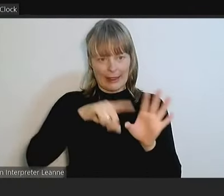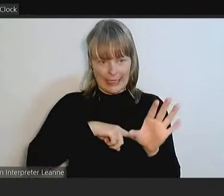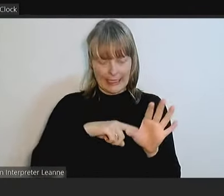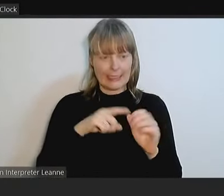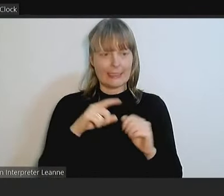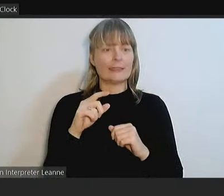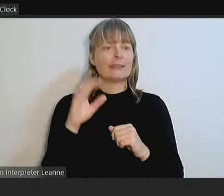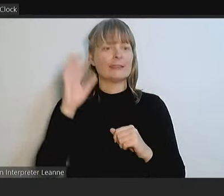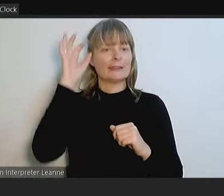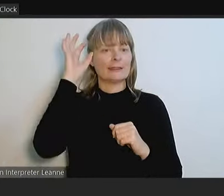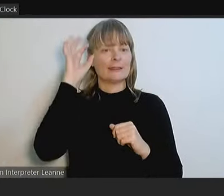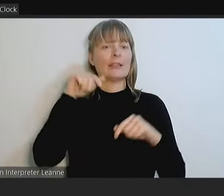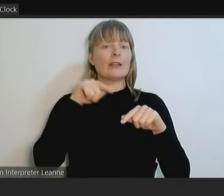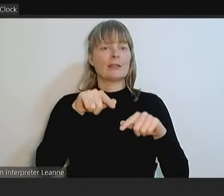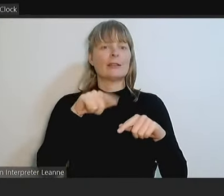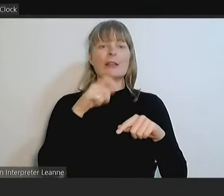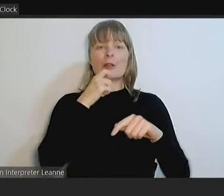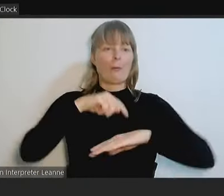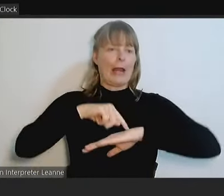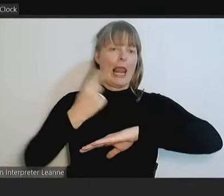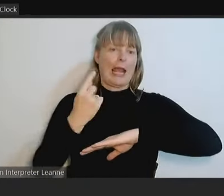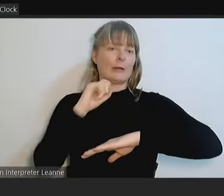is running a little bit late.